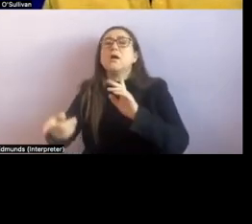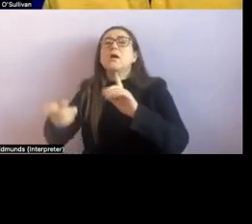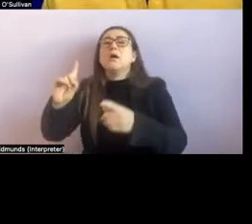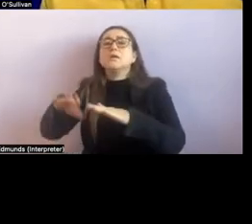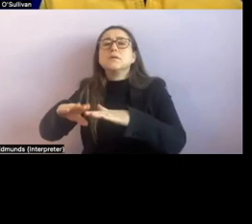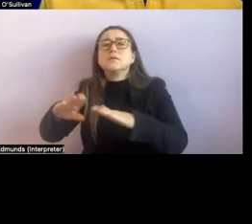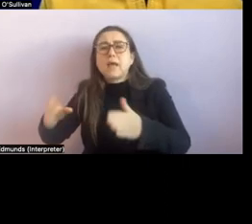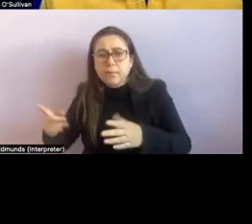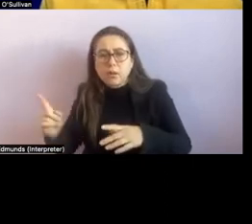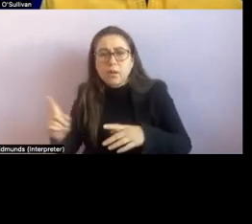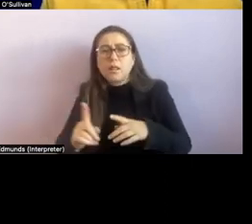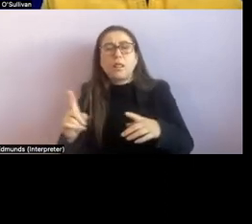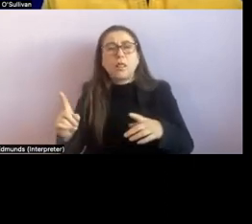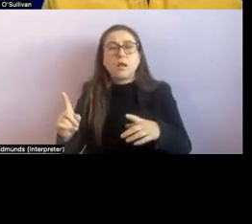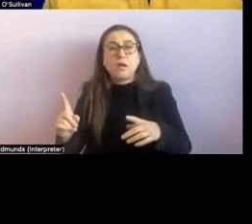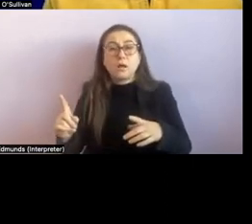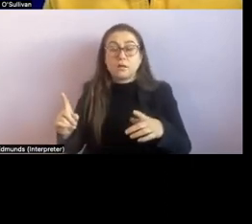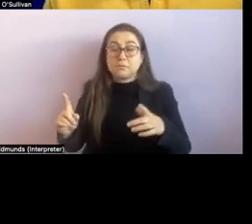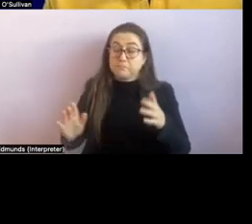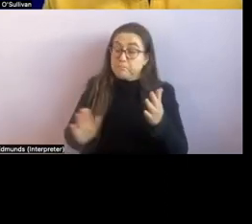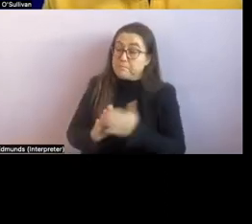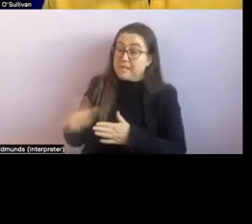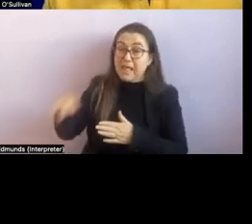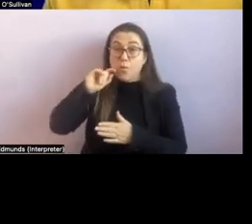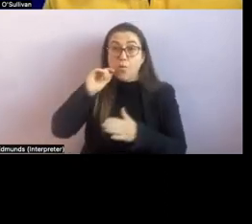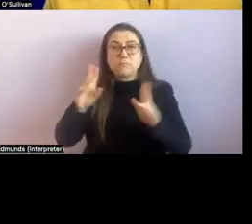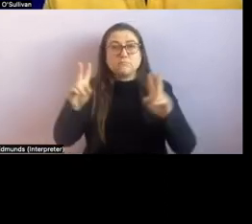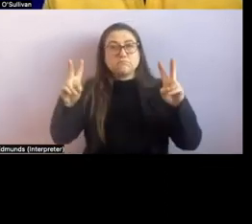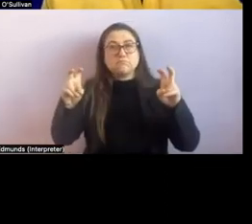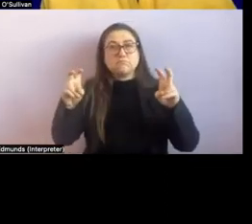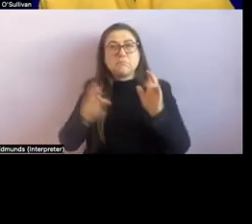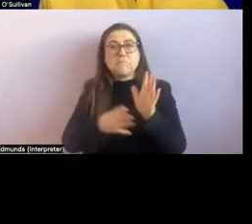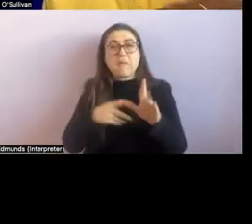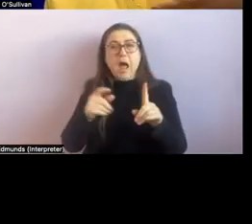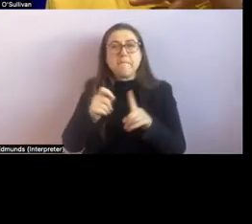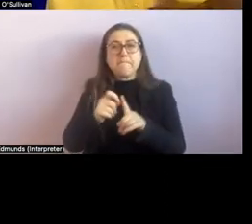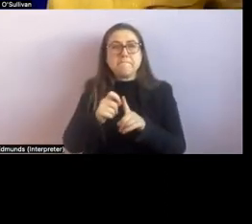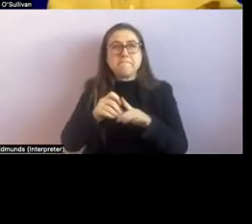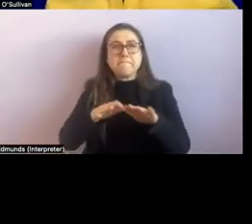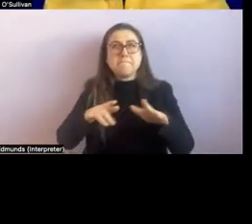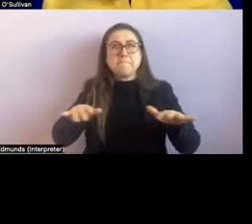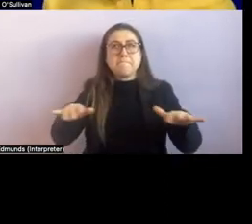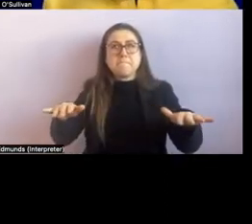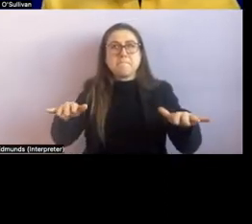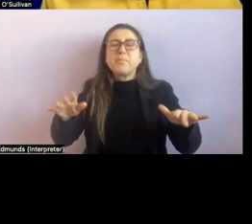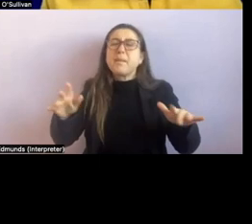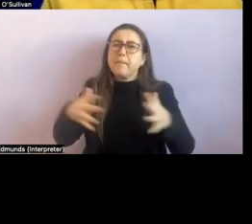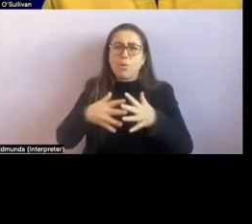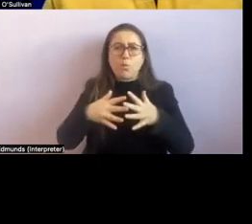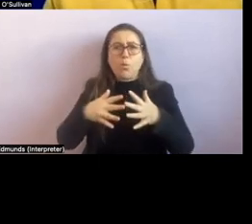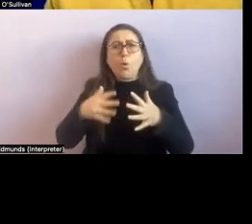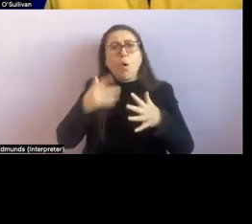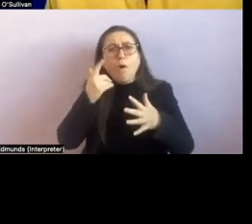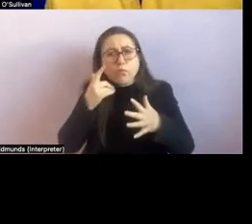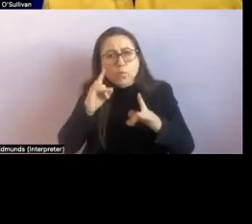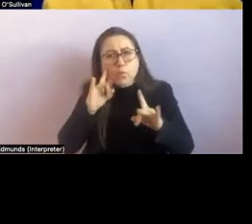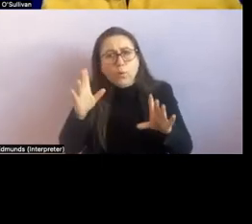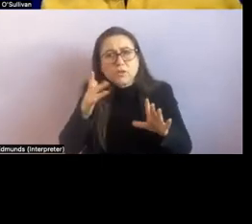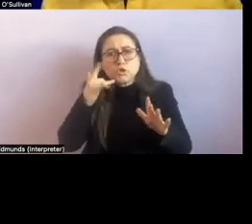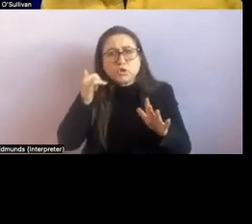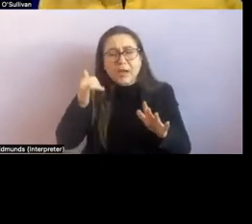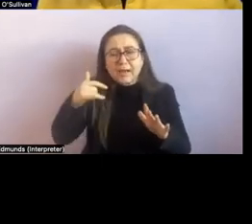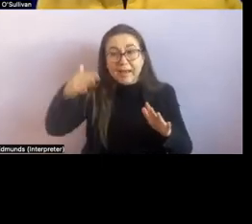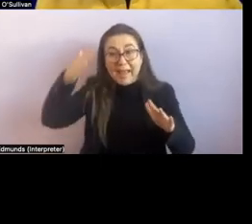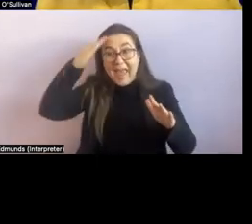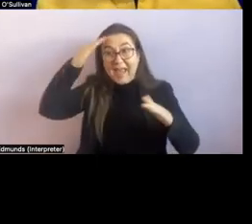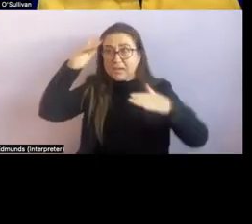are they able to do um protect themselves above their head or is there something that they're going to run into um and protecting themselves